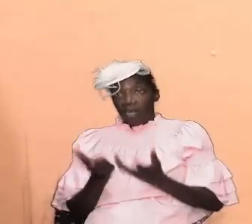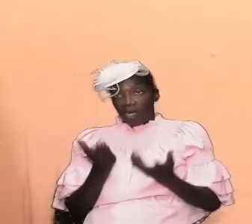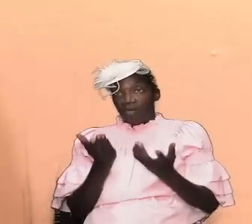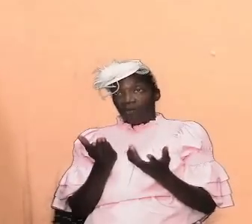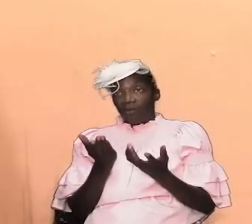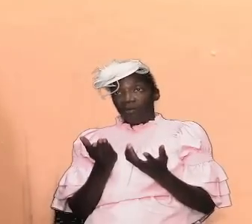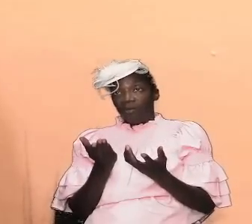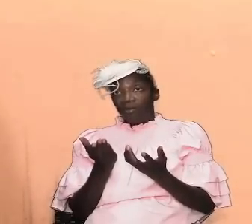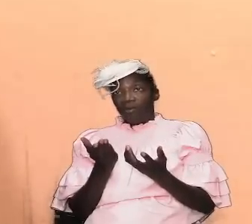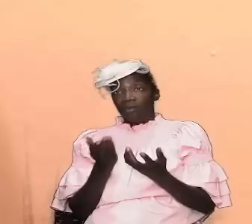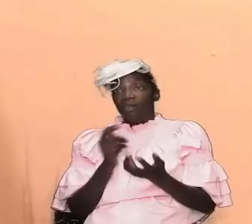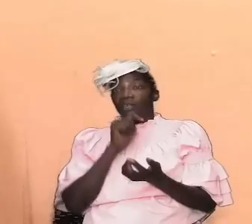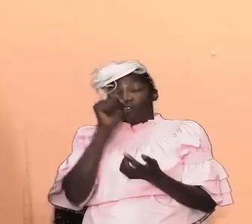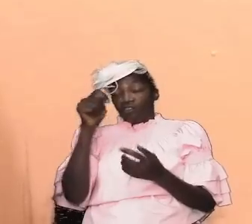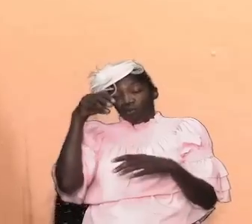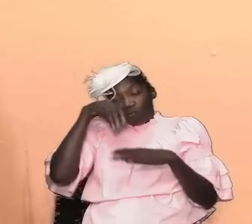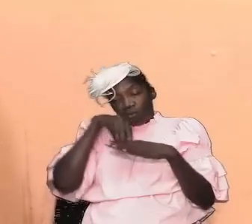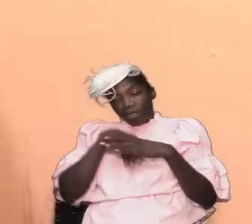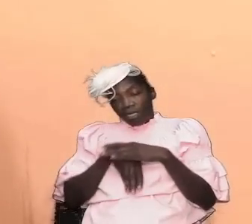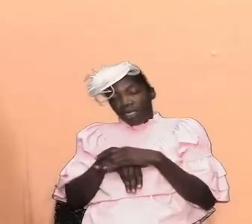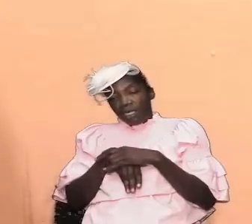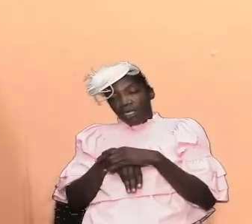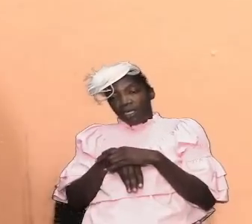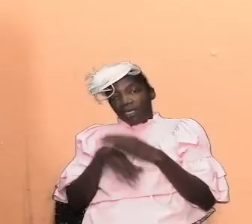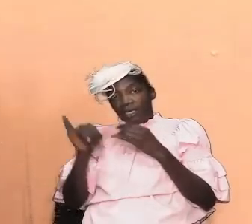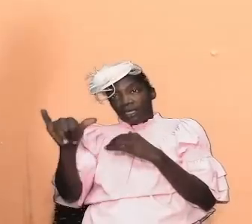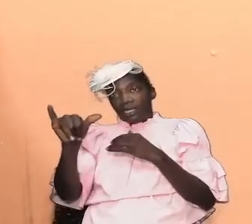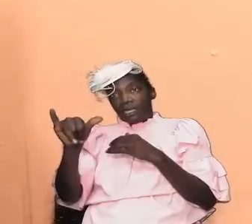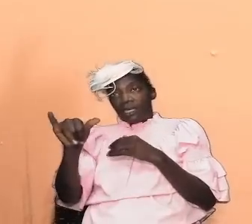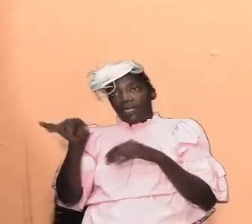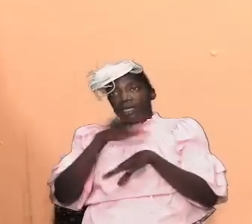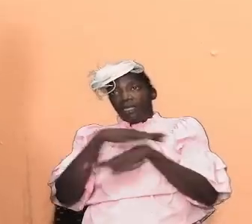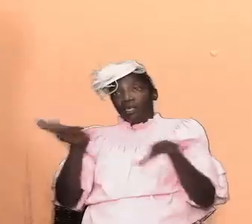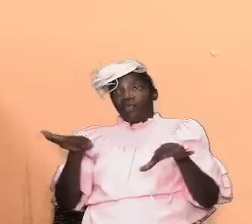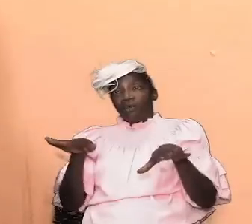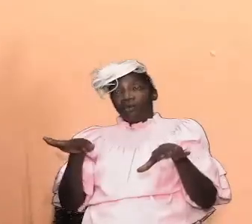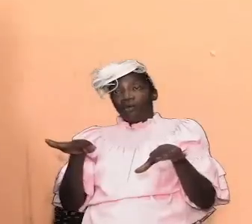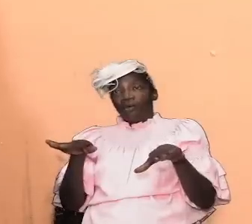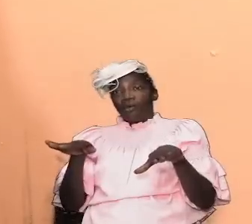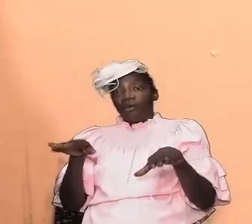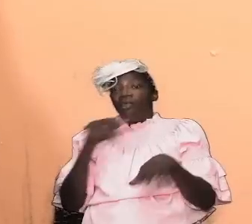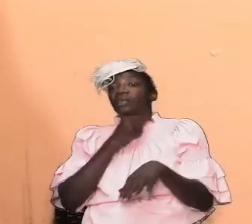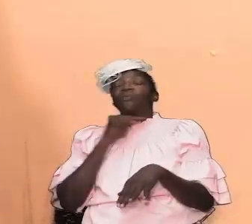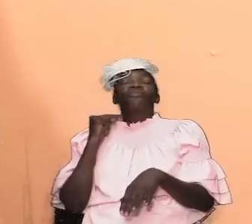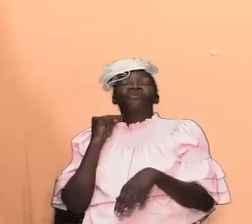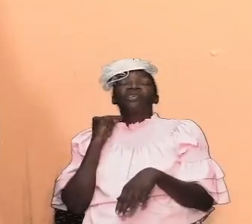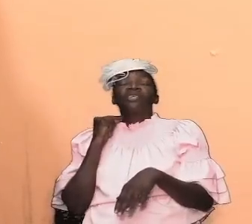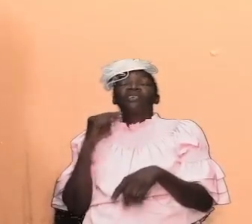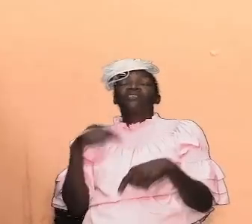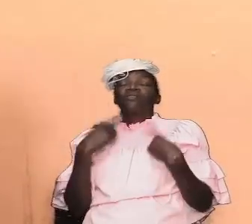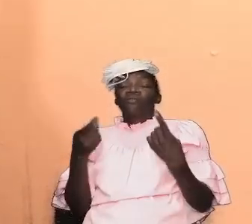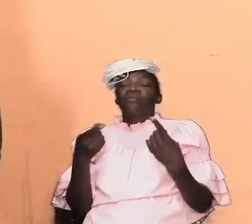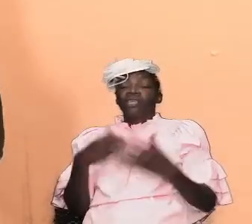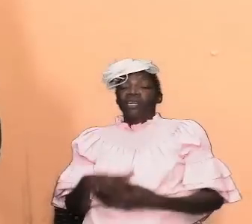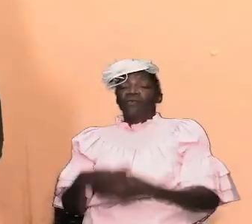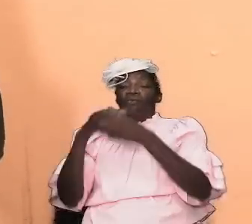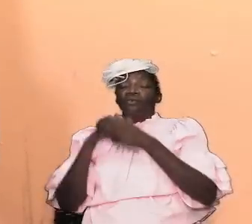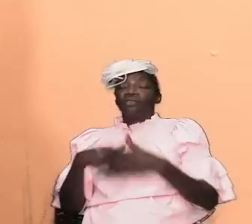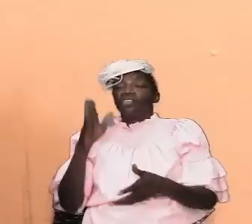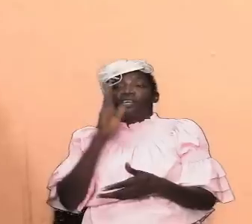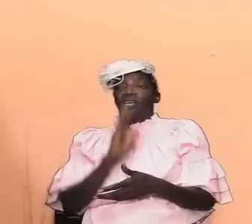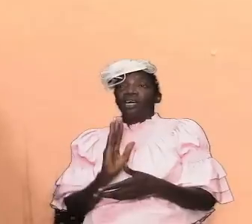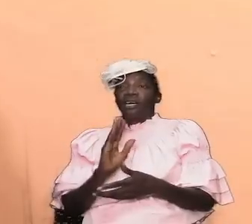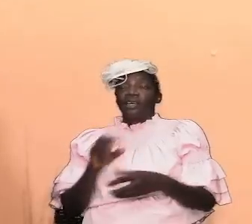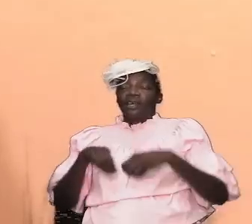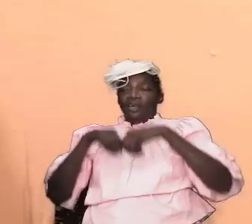truth truth in the inward part still none of those priests could go in and worship god and